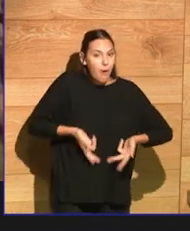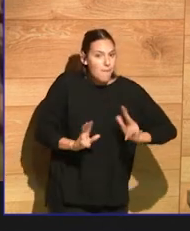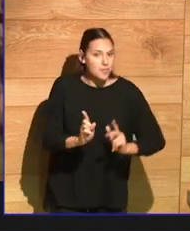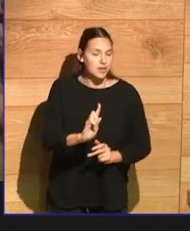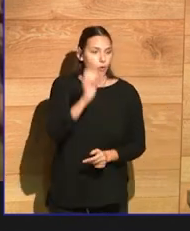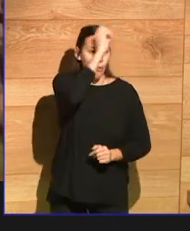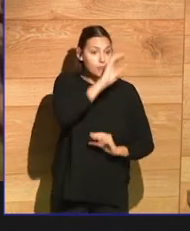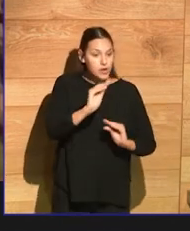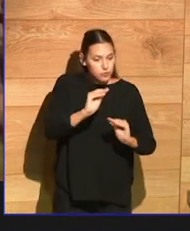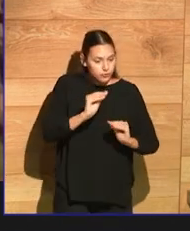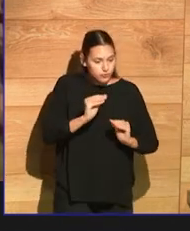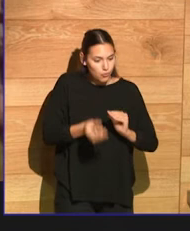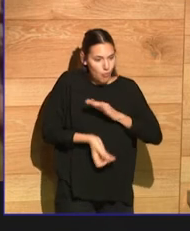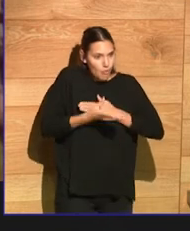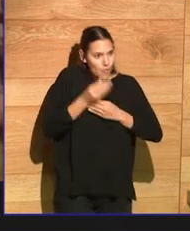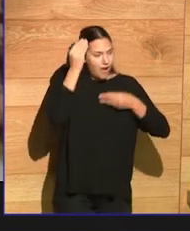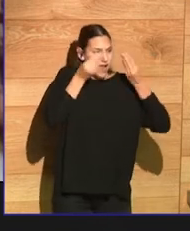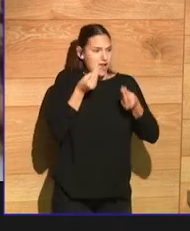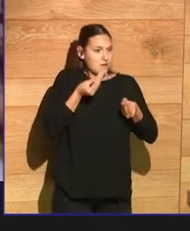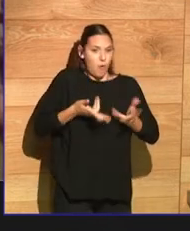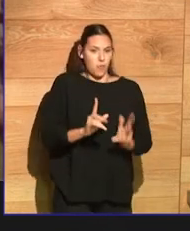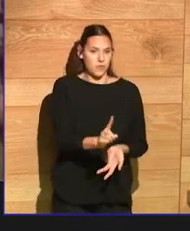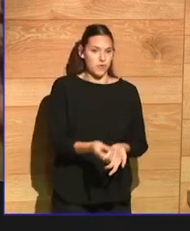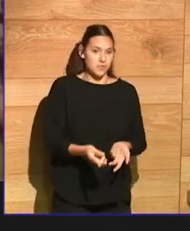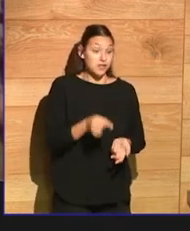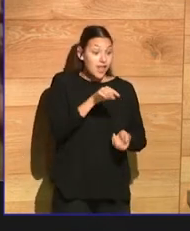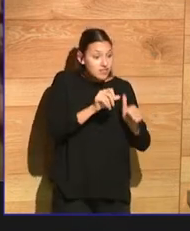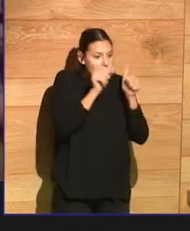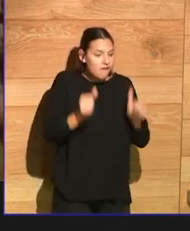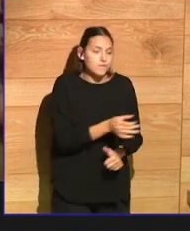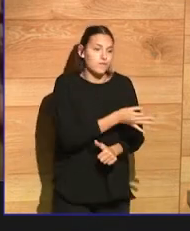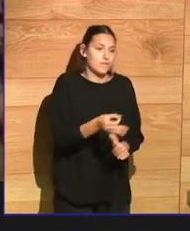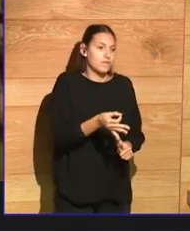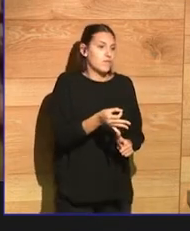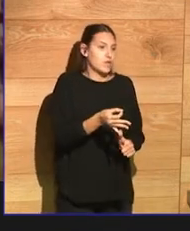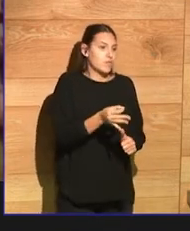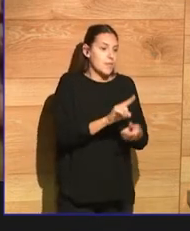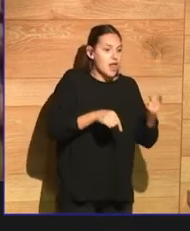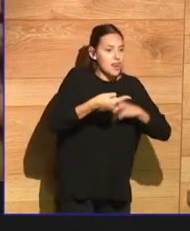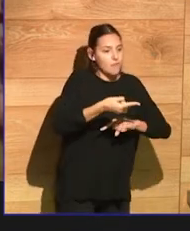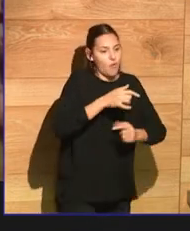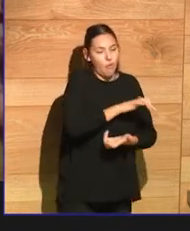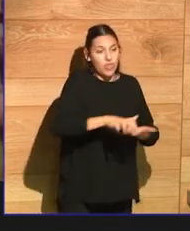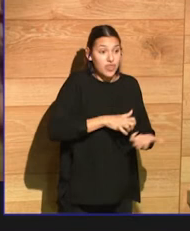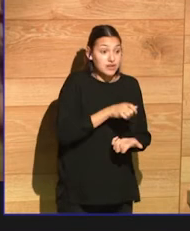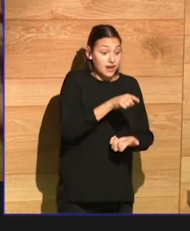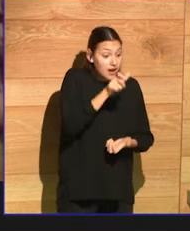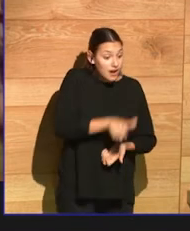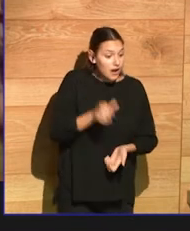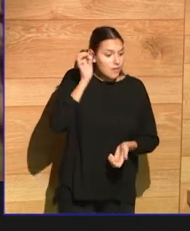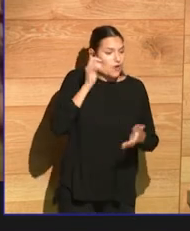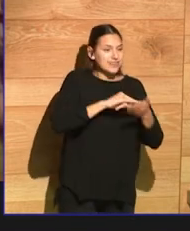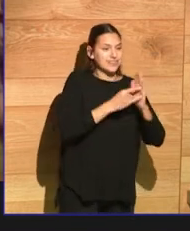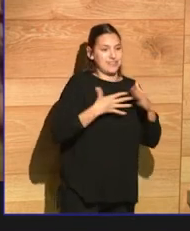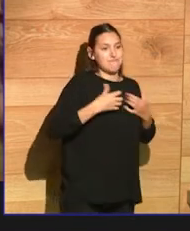disaster, where women very much trusted the health care system, and the health care